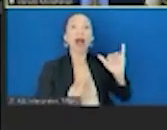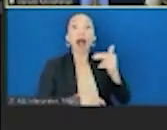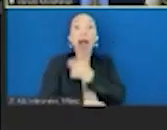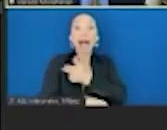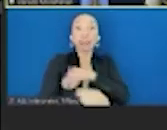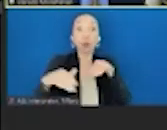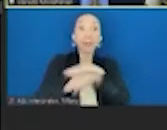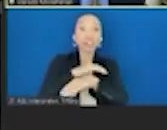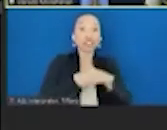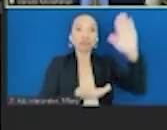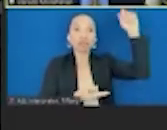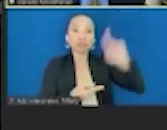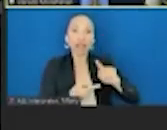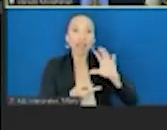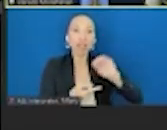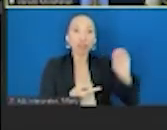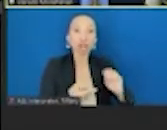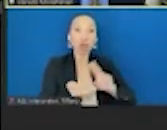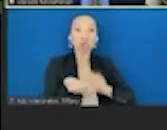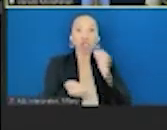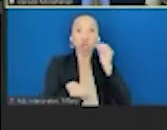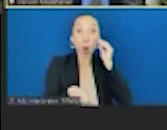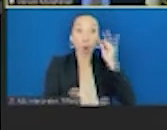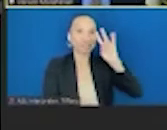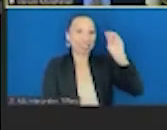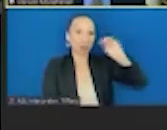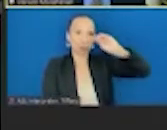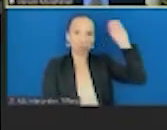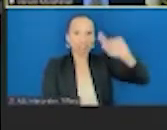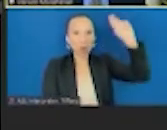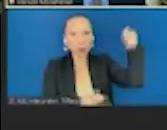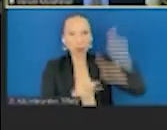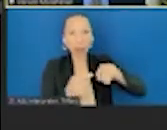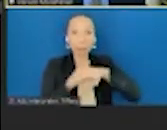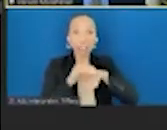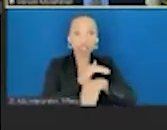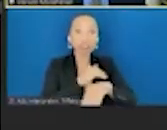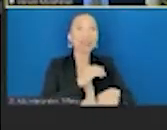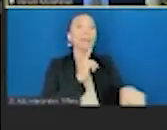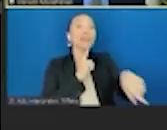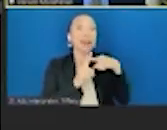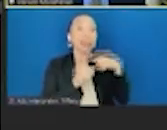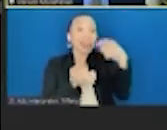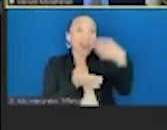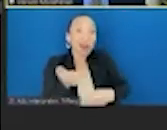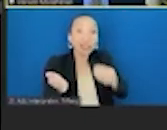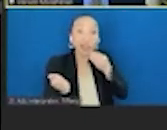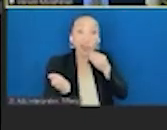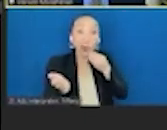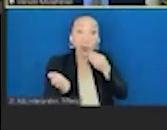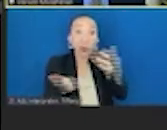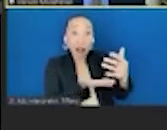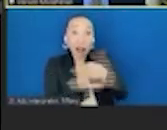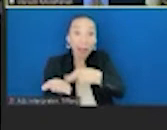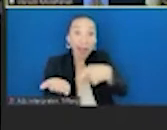reduces nursing home admissions by 70%, and actually, even if you account for the cost of the food in the program, it saves money. saves